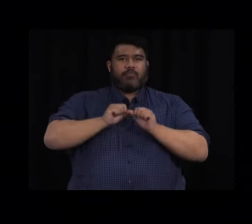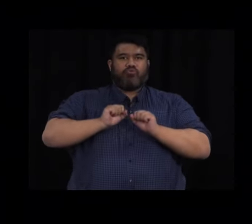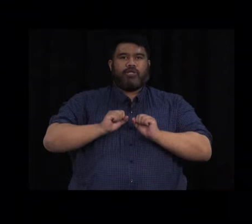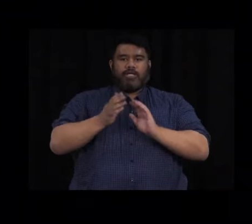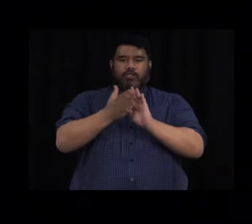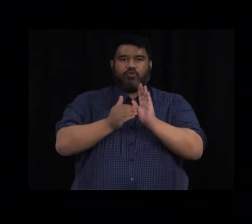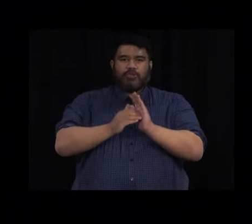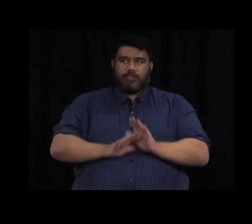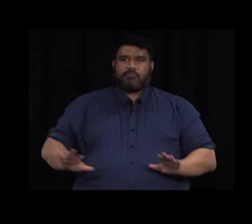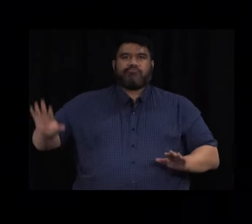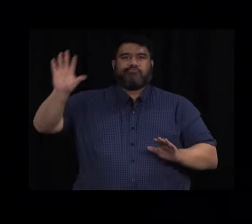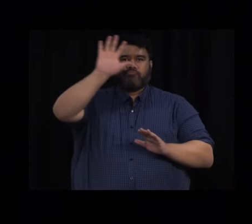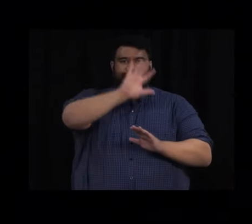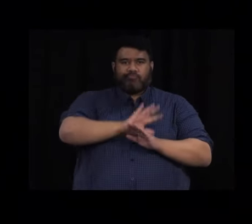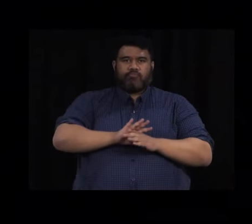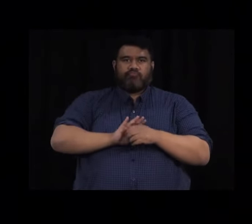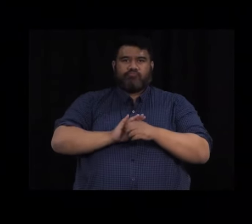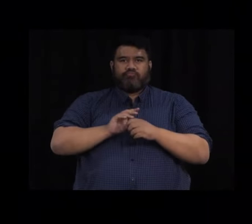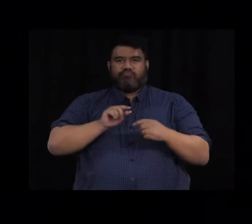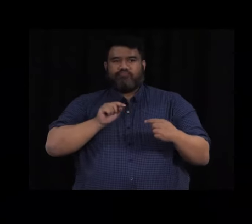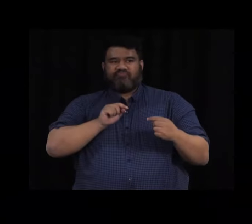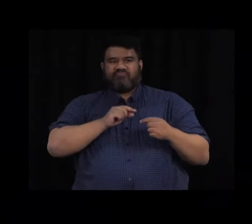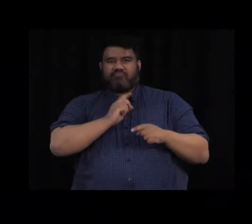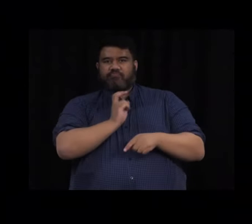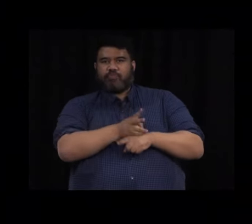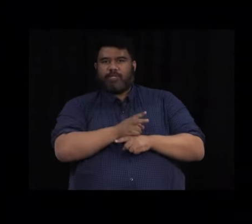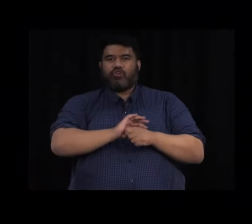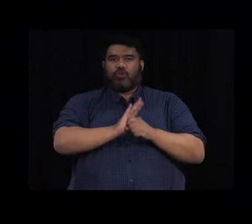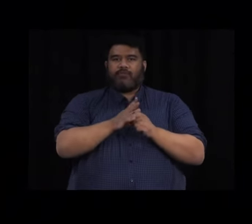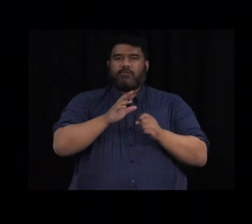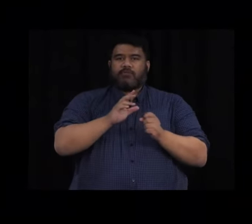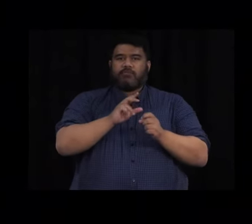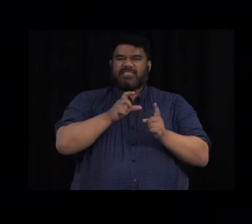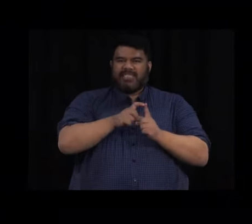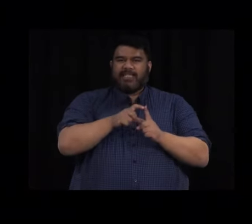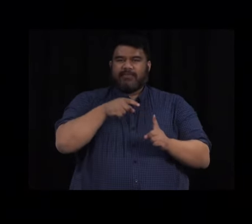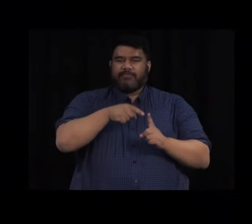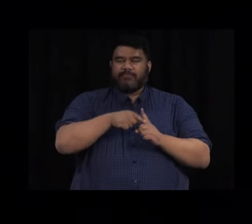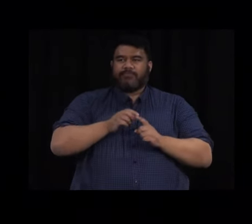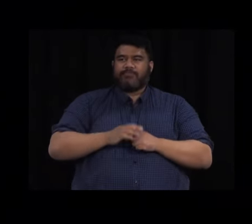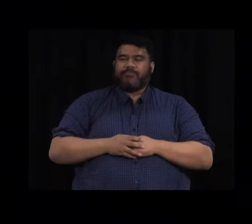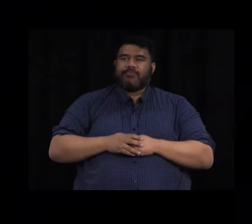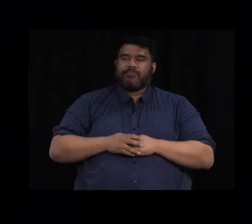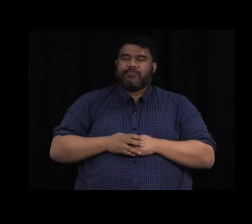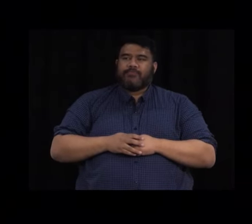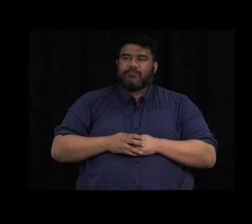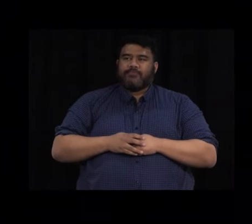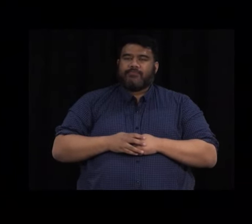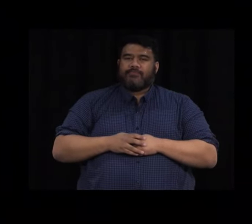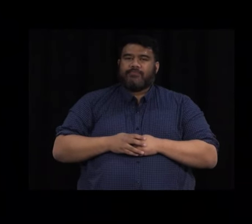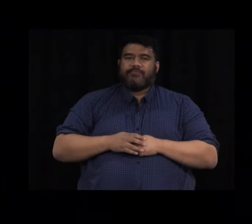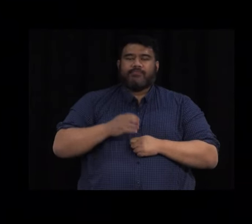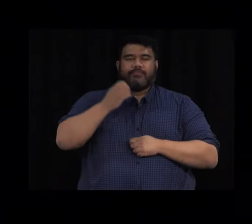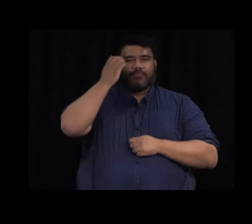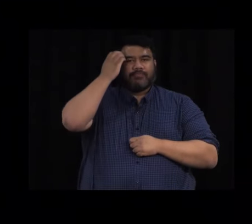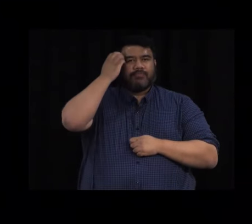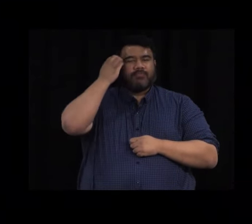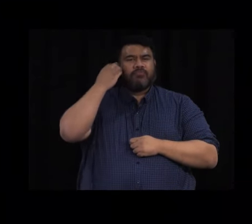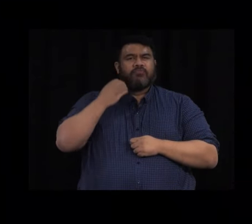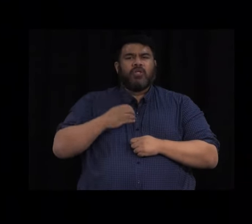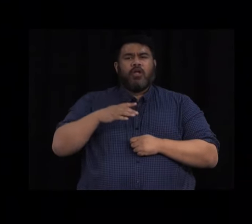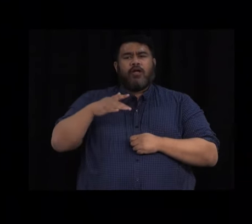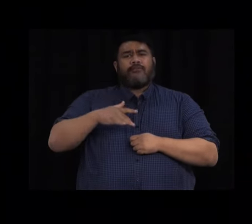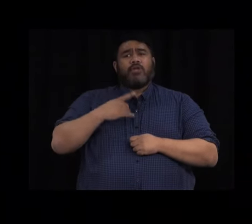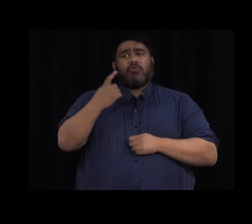against COVID-19. Second dose vaccination bookings indicate that we're going to see a peak of second doses around